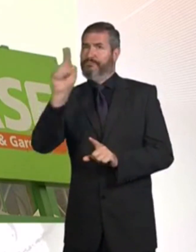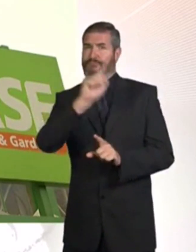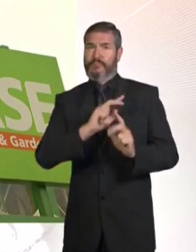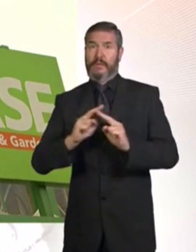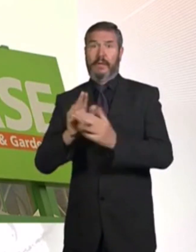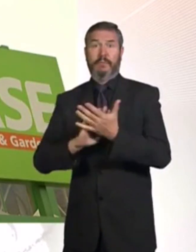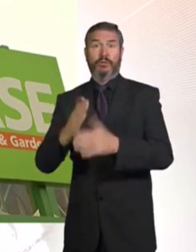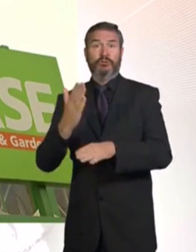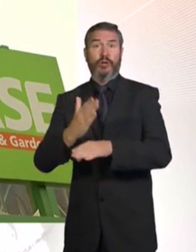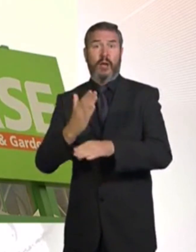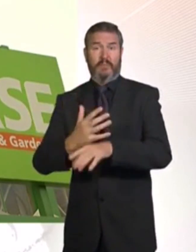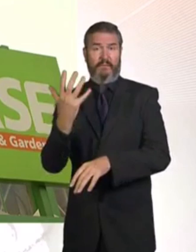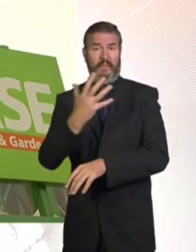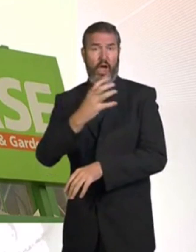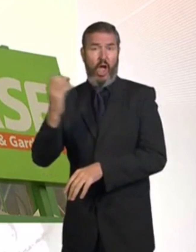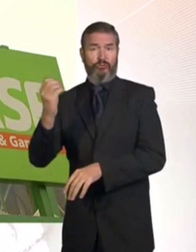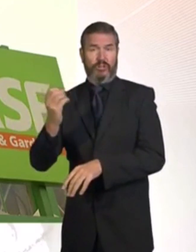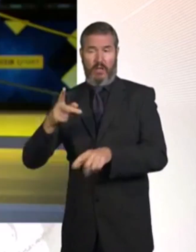jobs at risk.